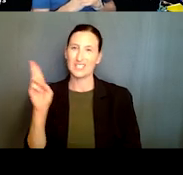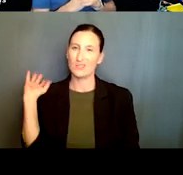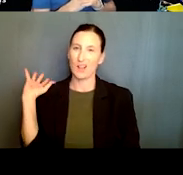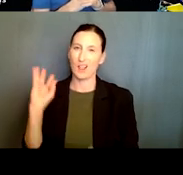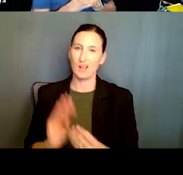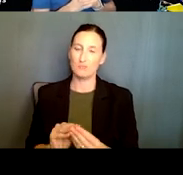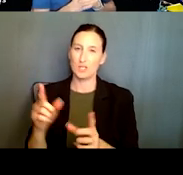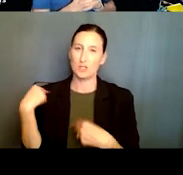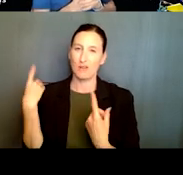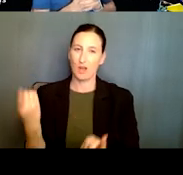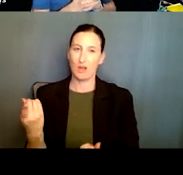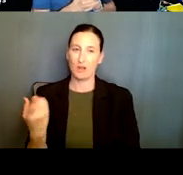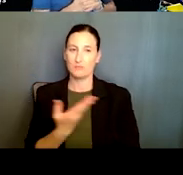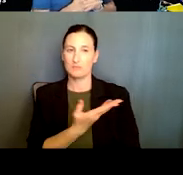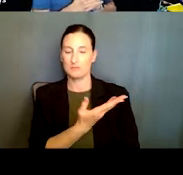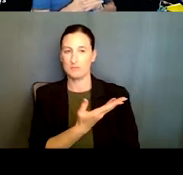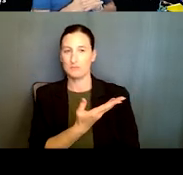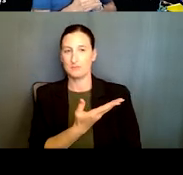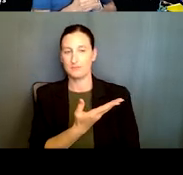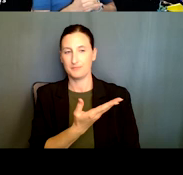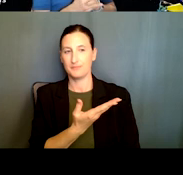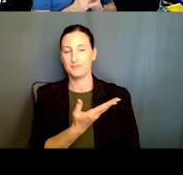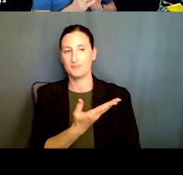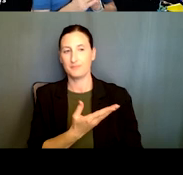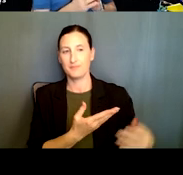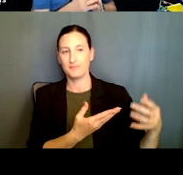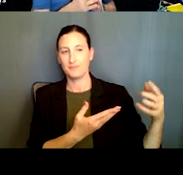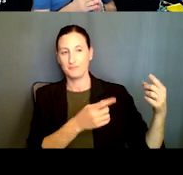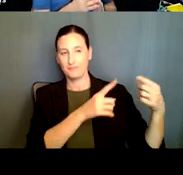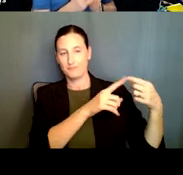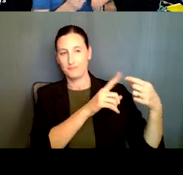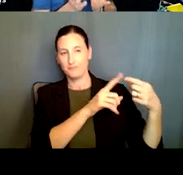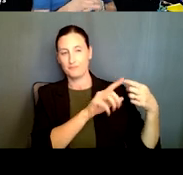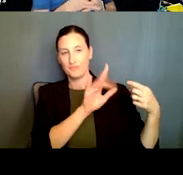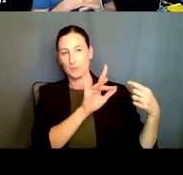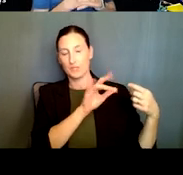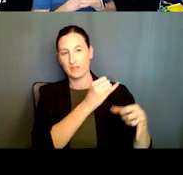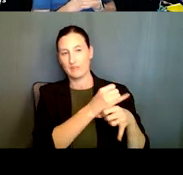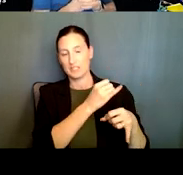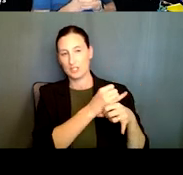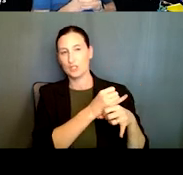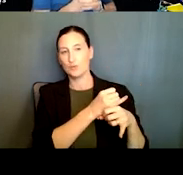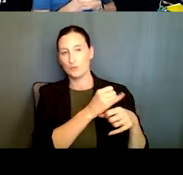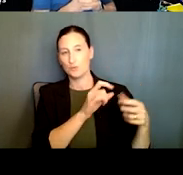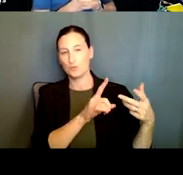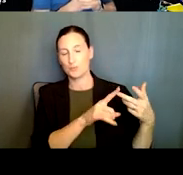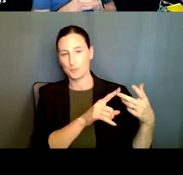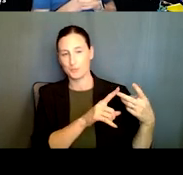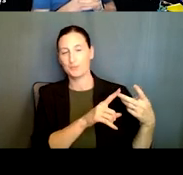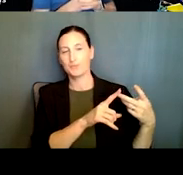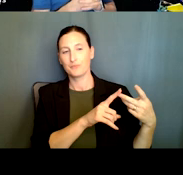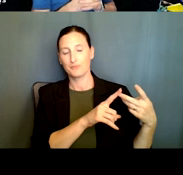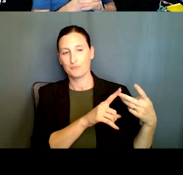um, NSF has funded 25 such institutes that, uh, span over 100 funded organizations.